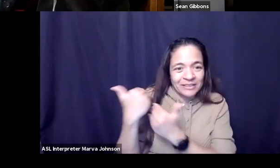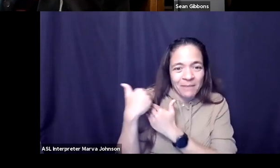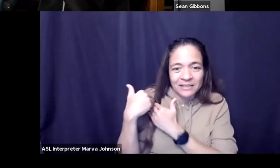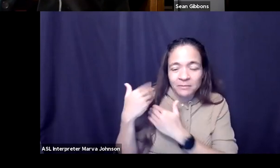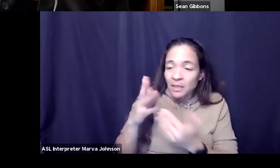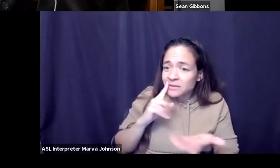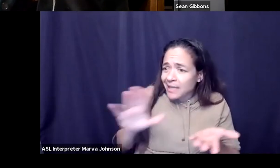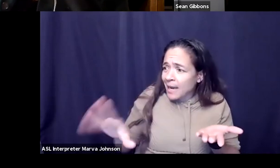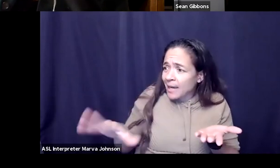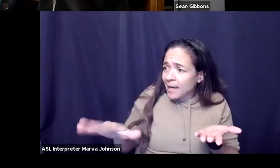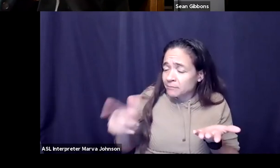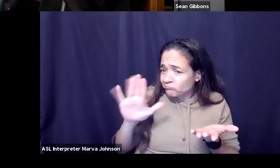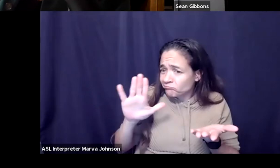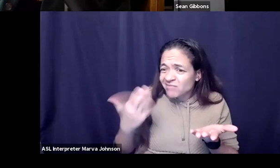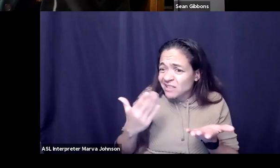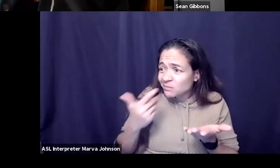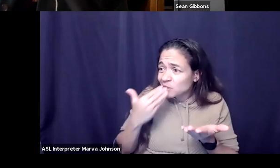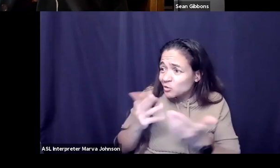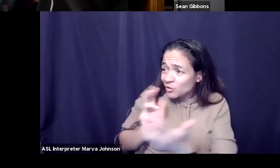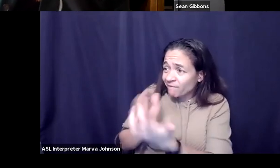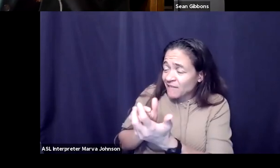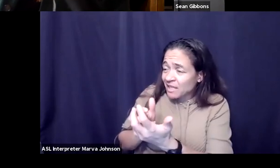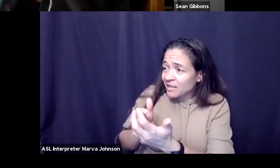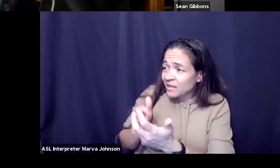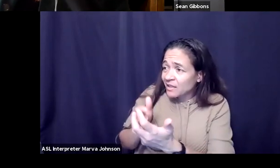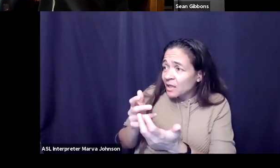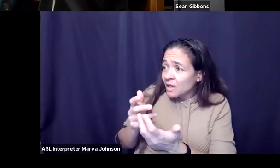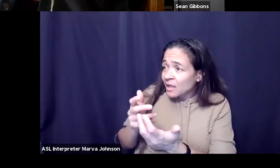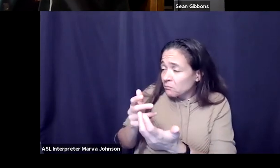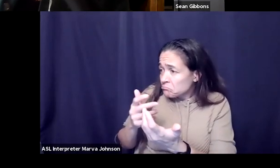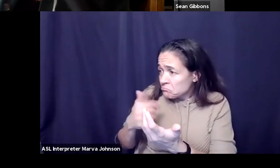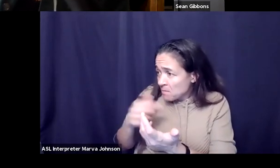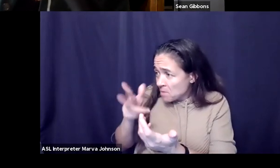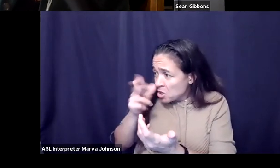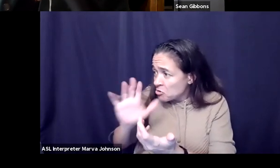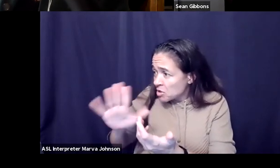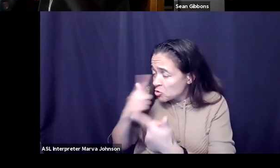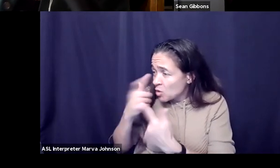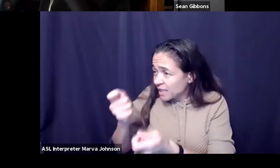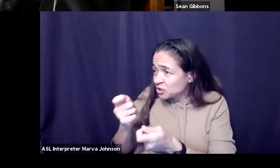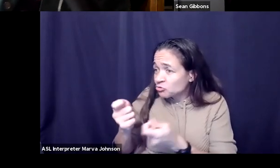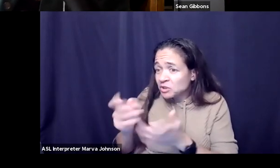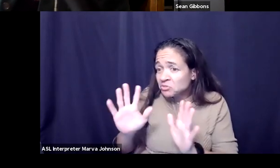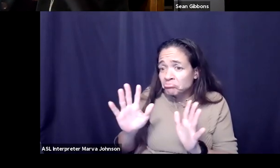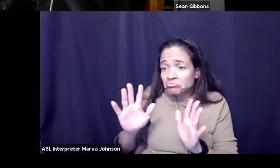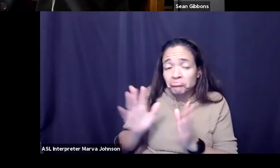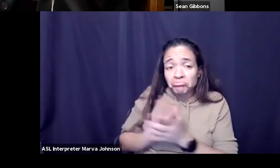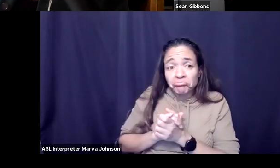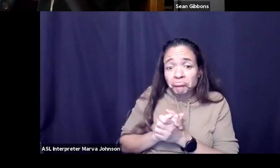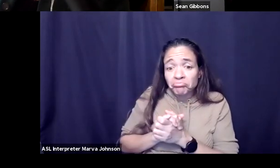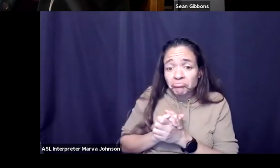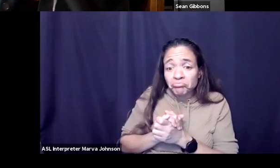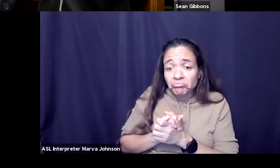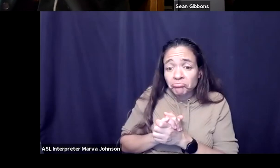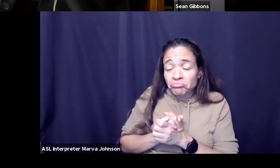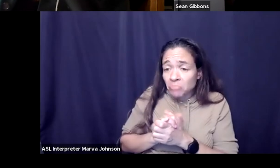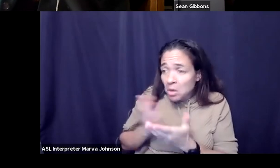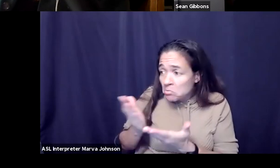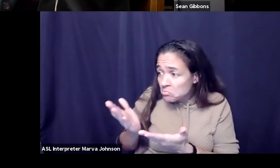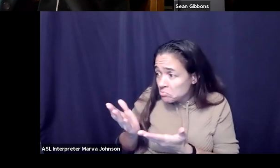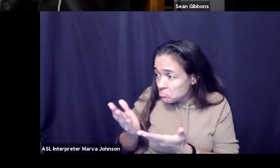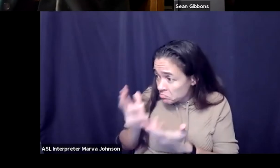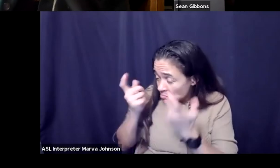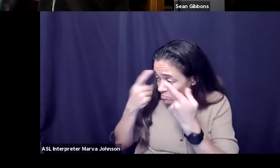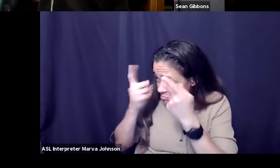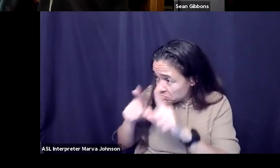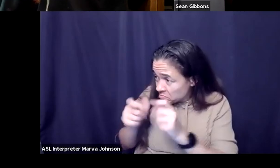is this you know this seems like a good fit for you based on what i'm hearing about what you're interested in and you know it's not 100% baked but with you you